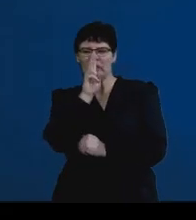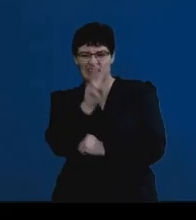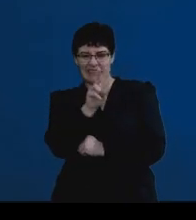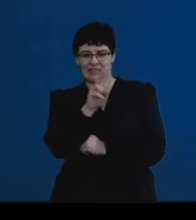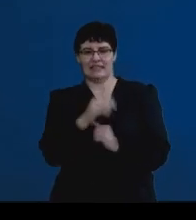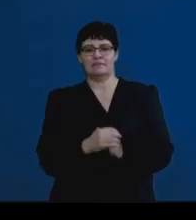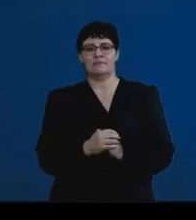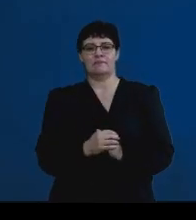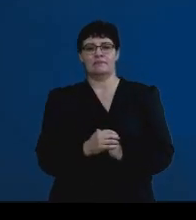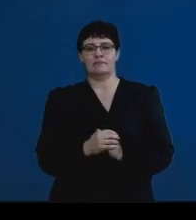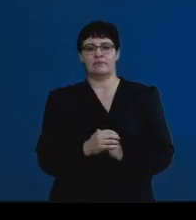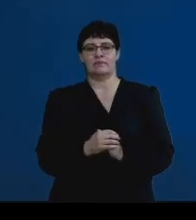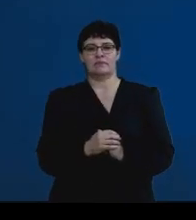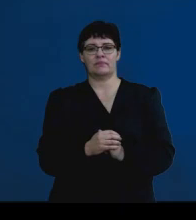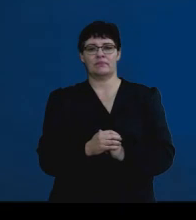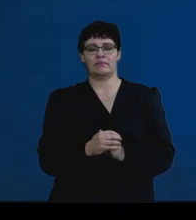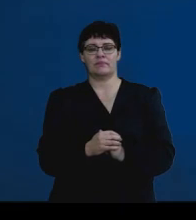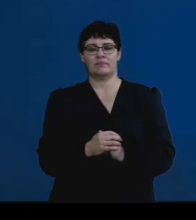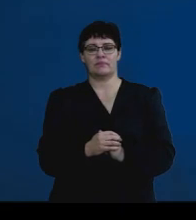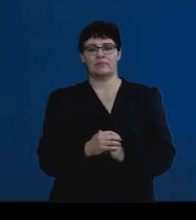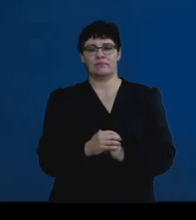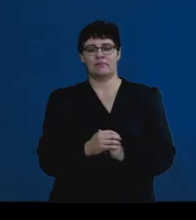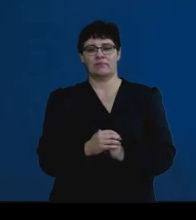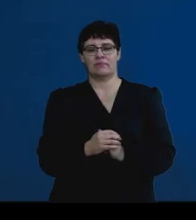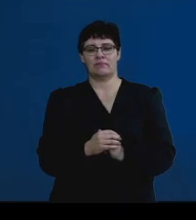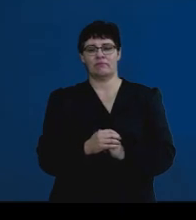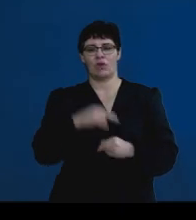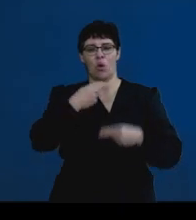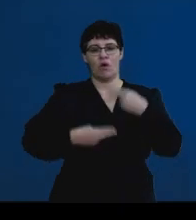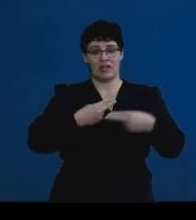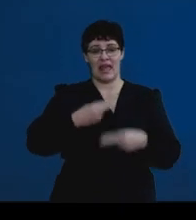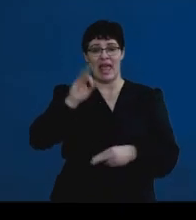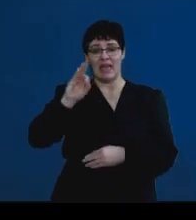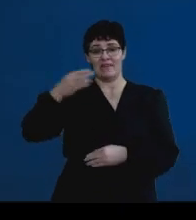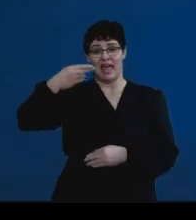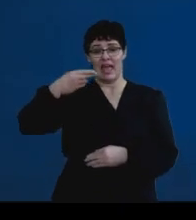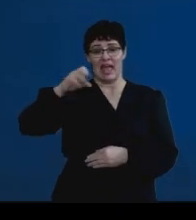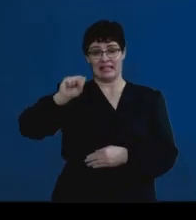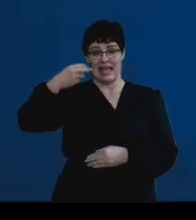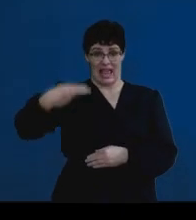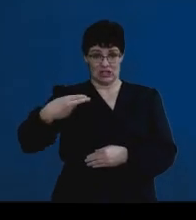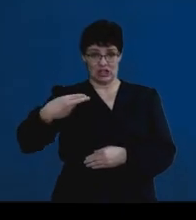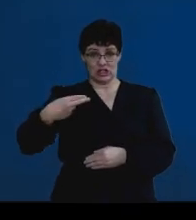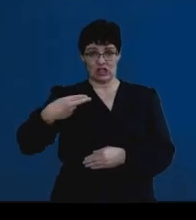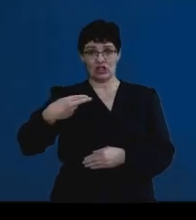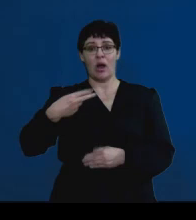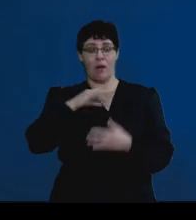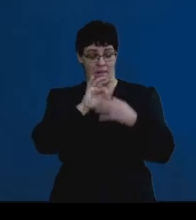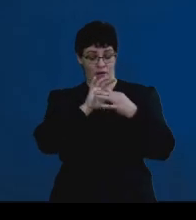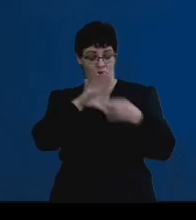the hormone FSH, which is released from the pituitary gland,